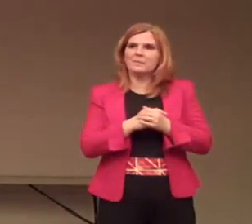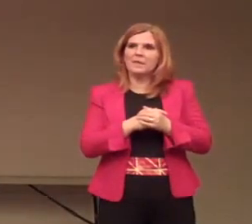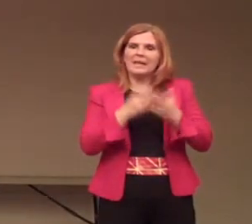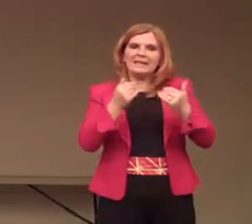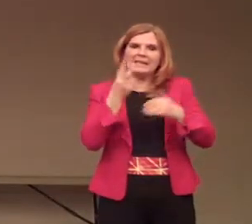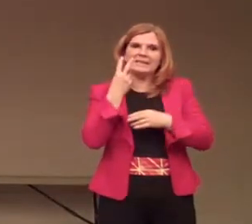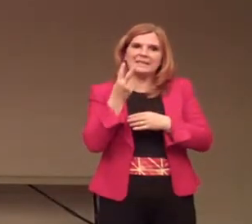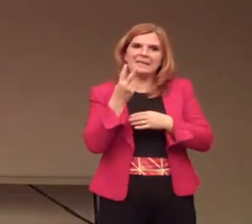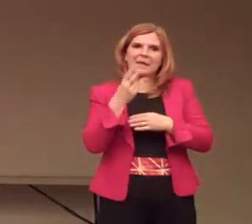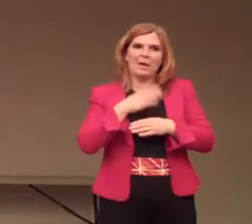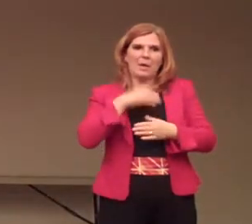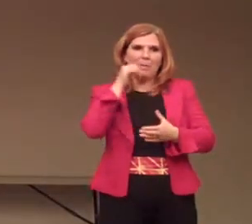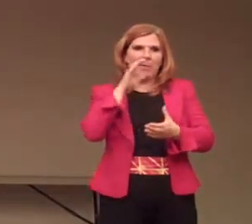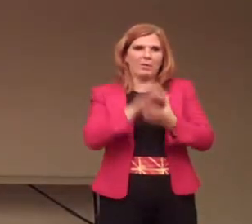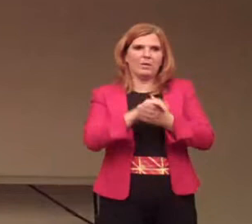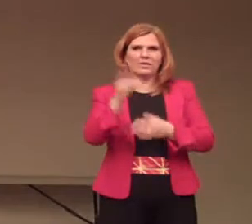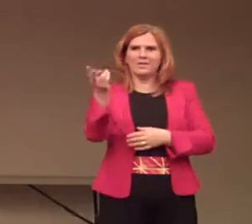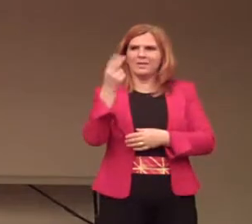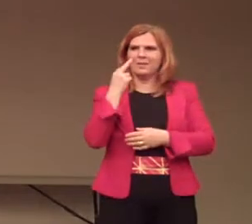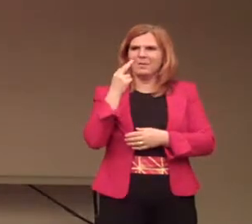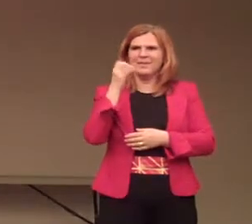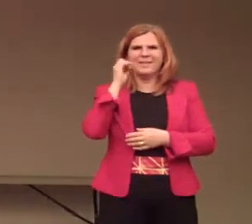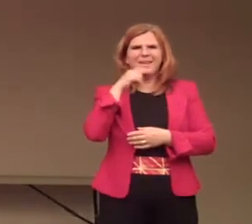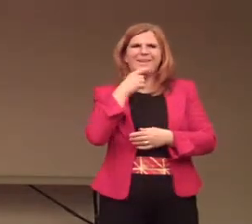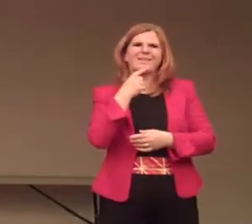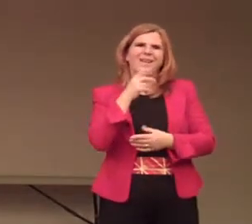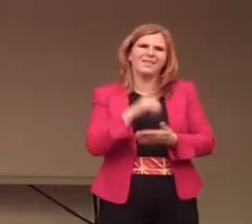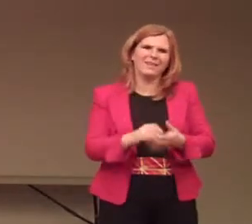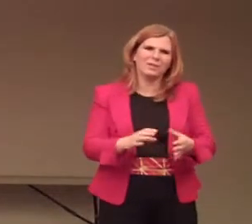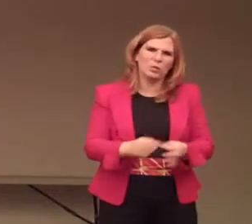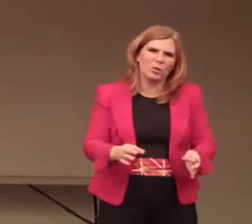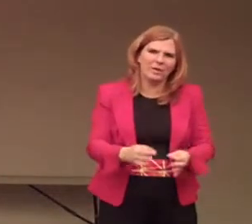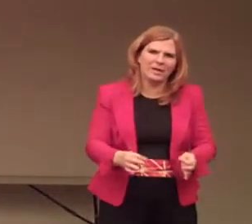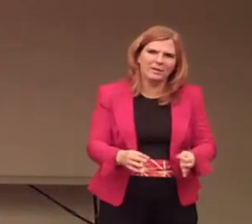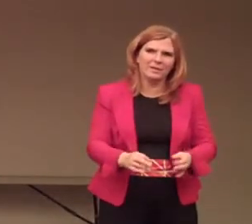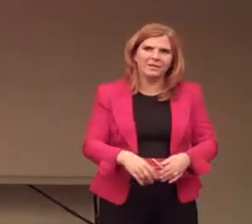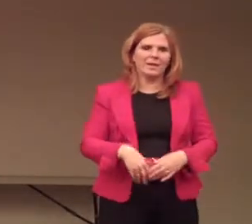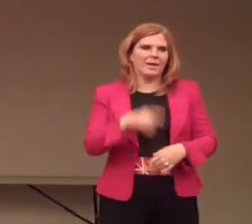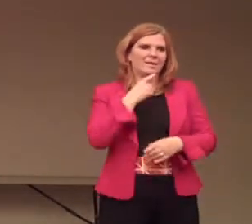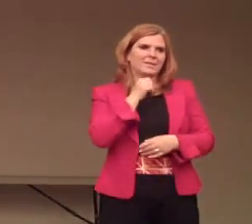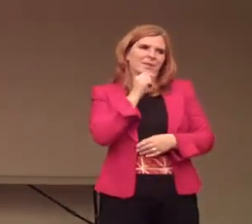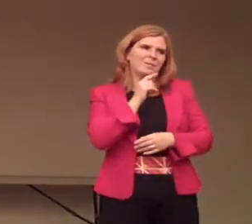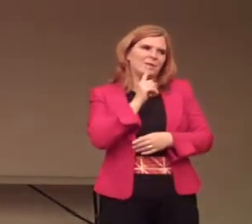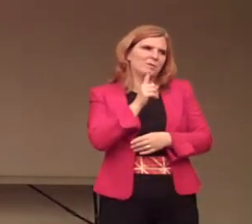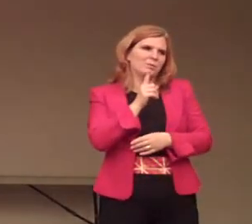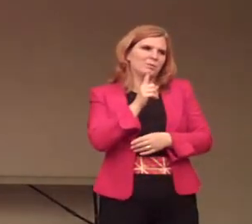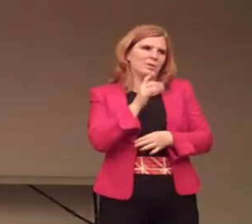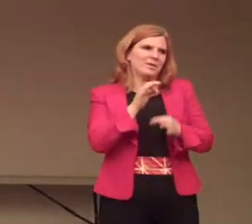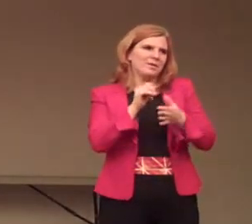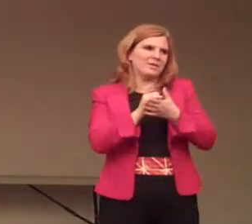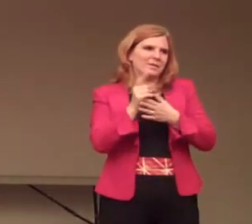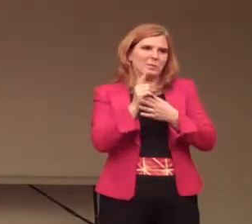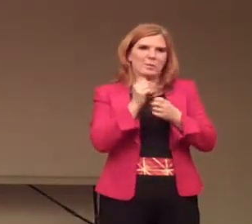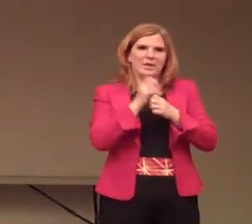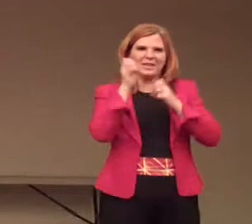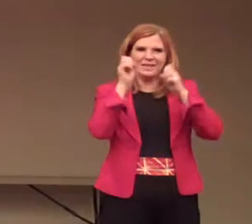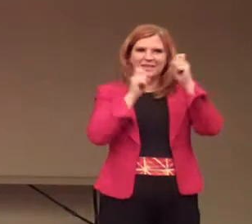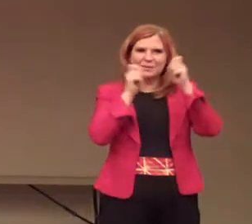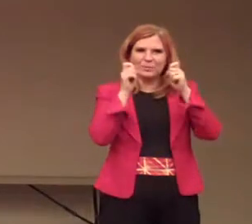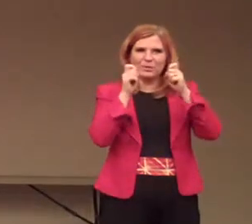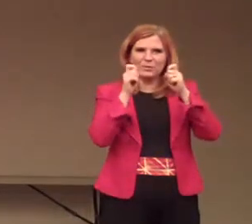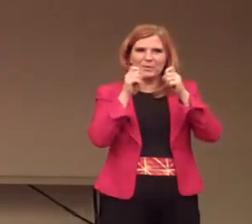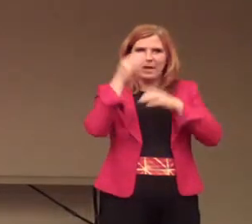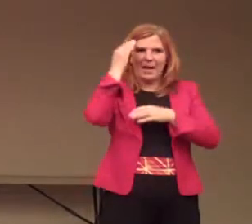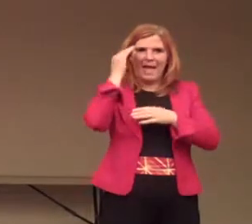Now, see, my wife's looking at me, and he said, is he going to tell that story? And I said, I'm not sure if that's where we get the expression heads or